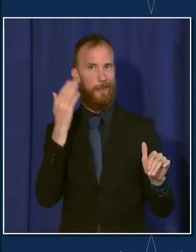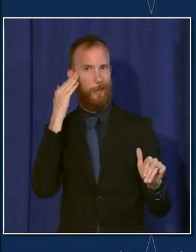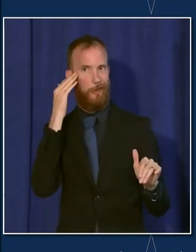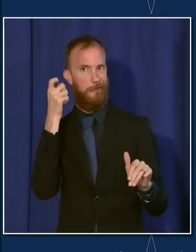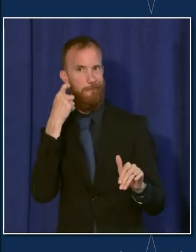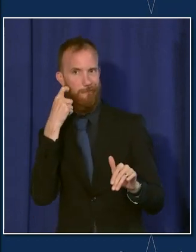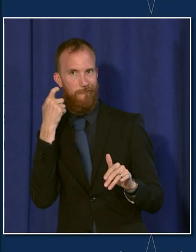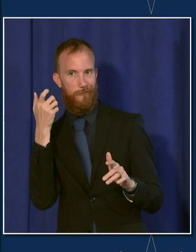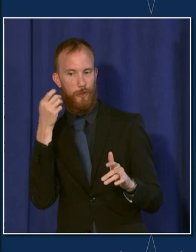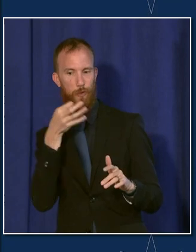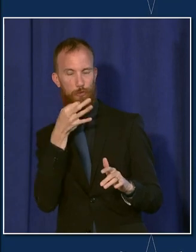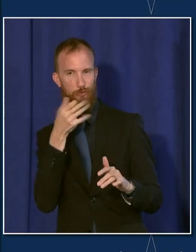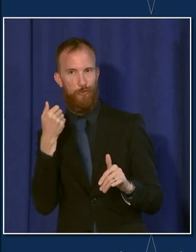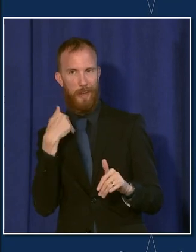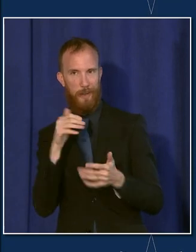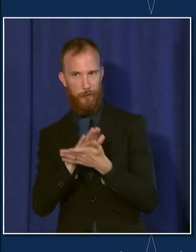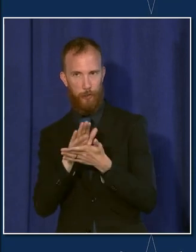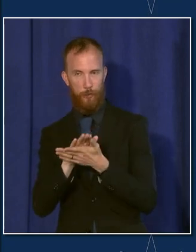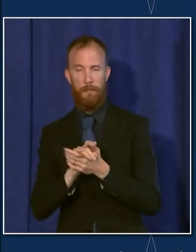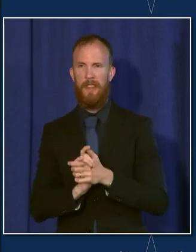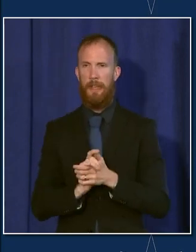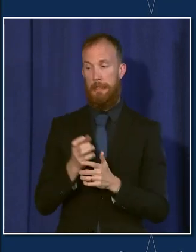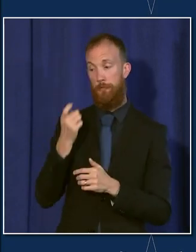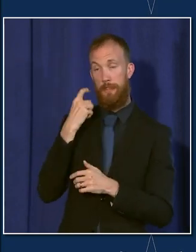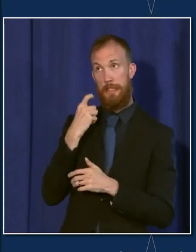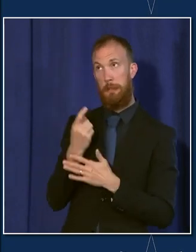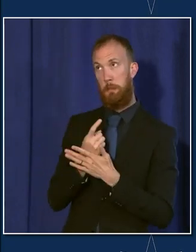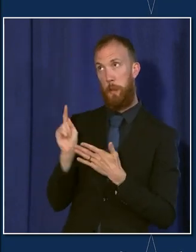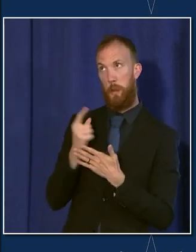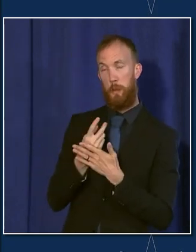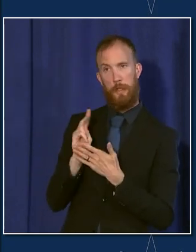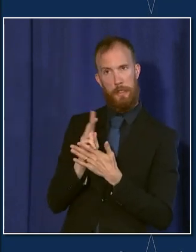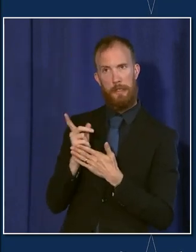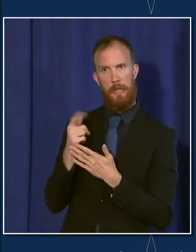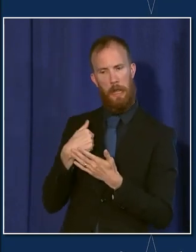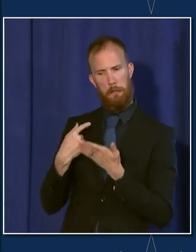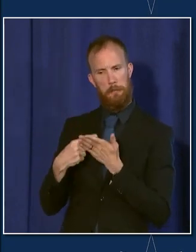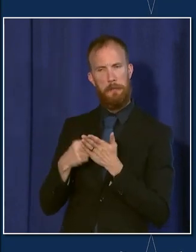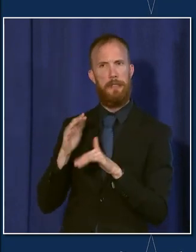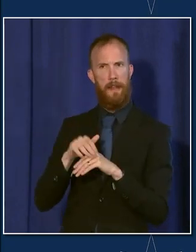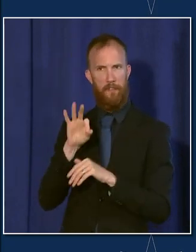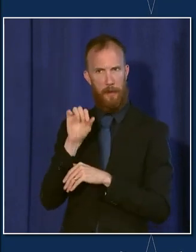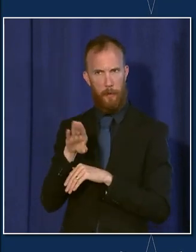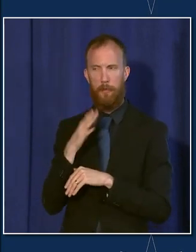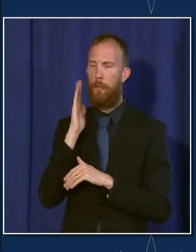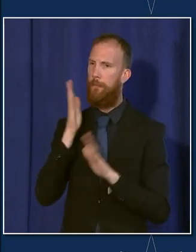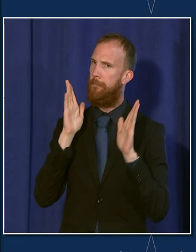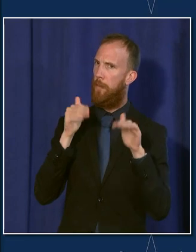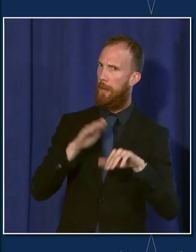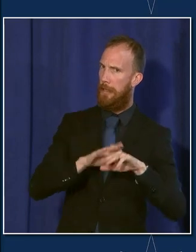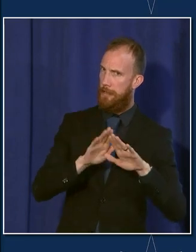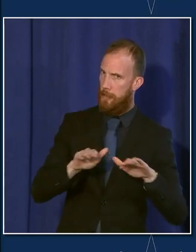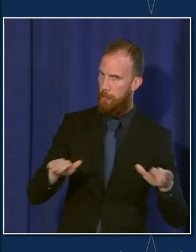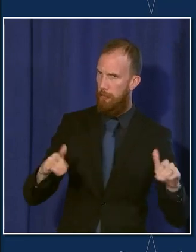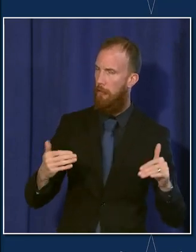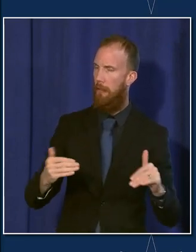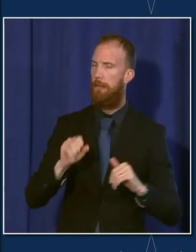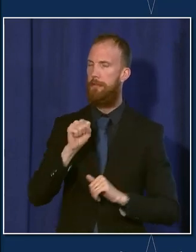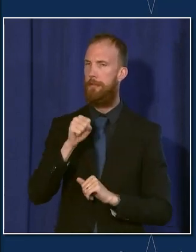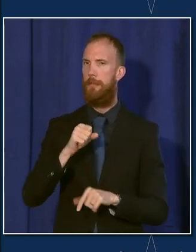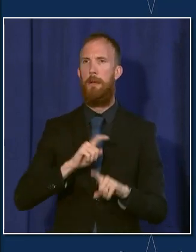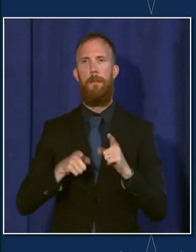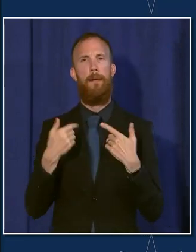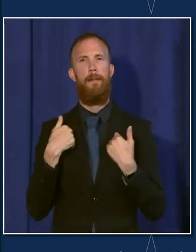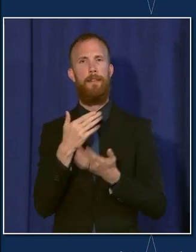I've been addressing this on Facebook over this last week or two, we will continue to take a lot of child focused questions, but wanted to share with you